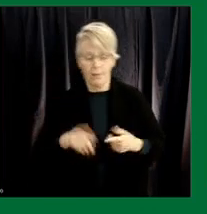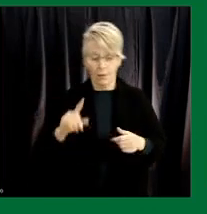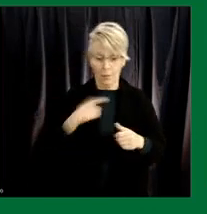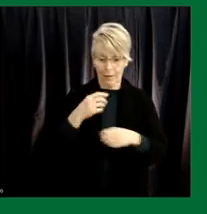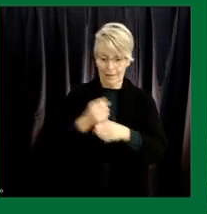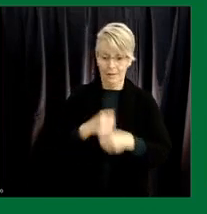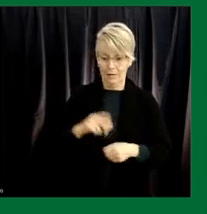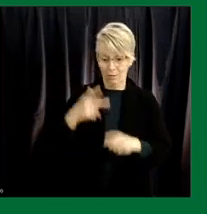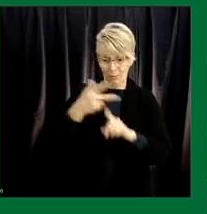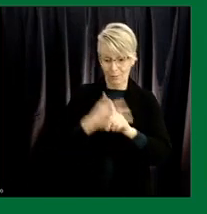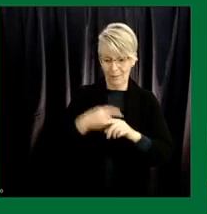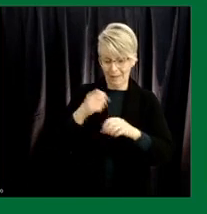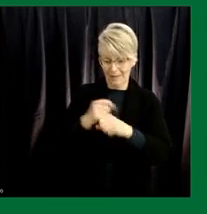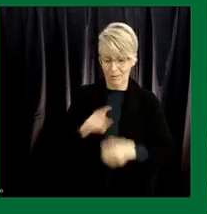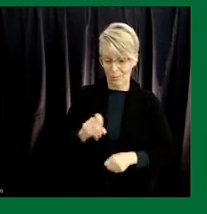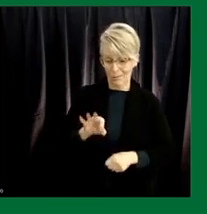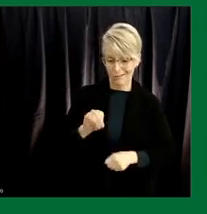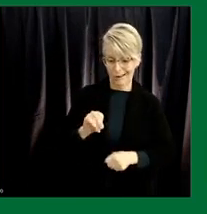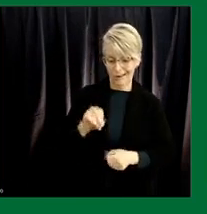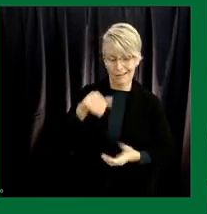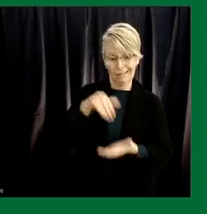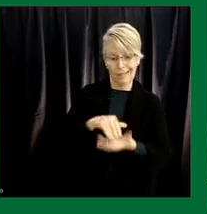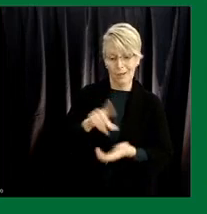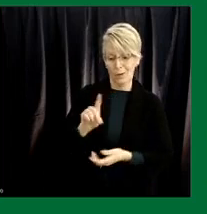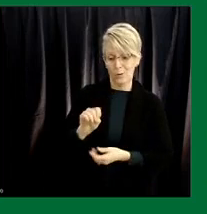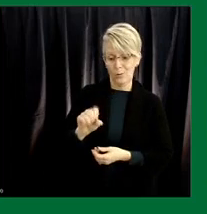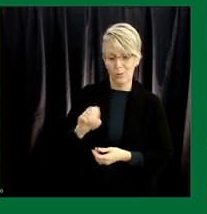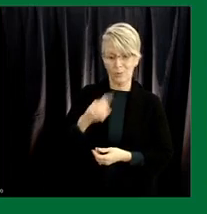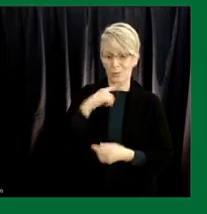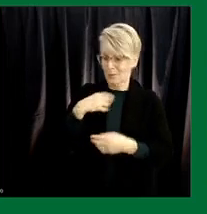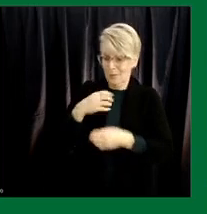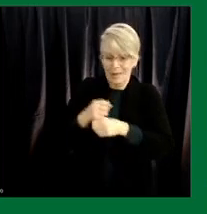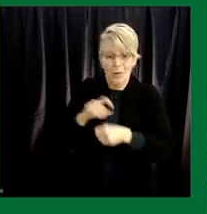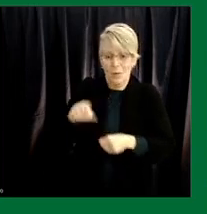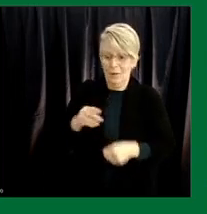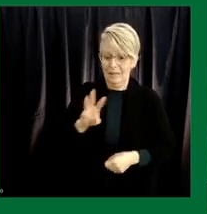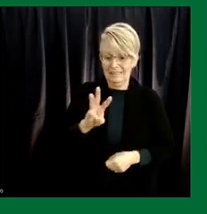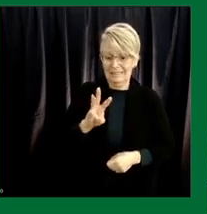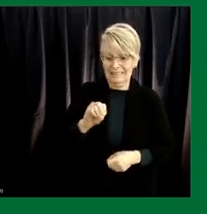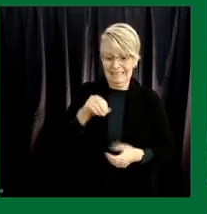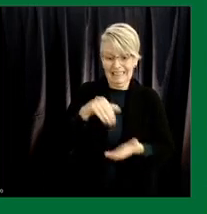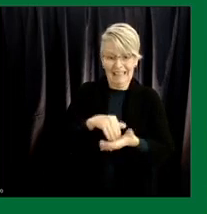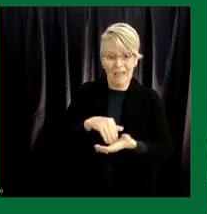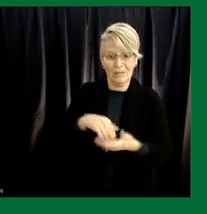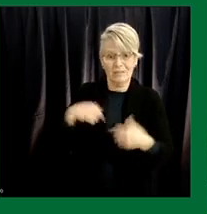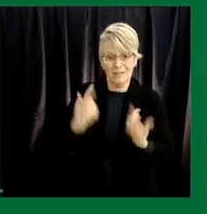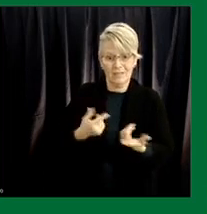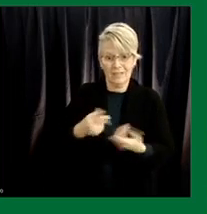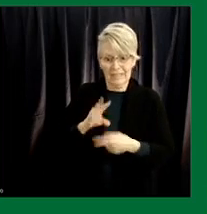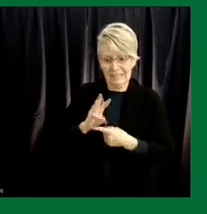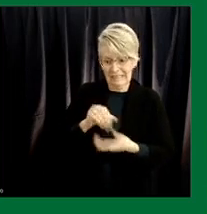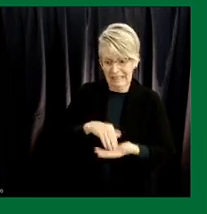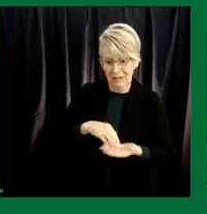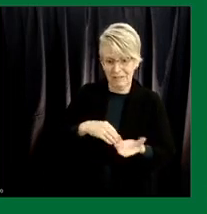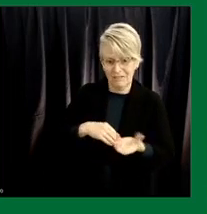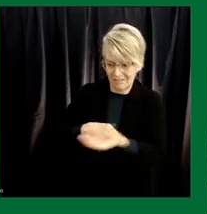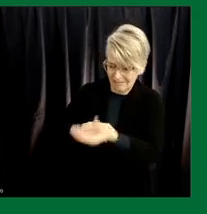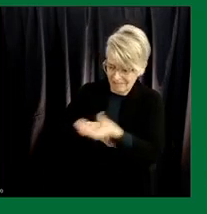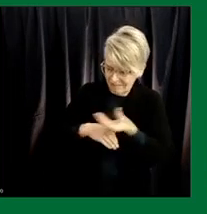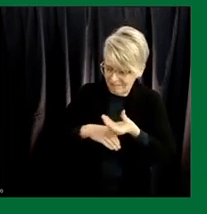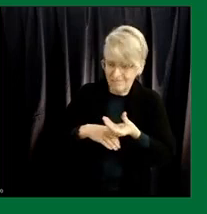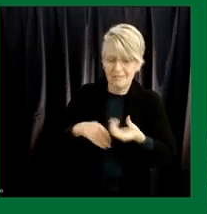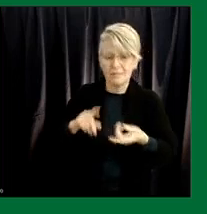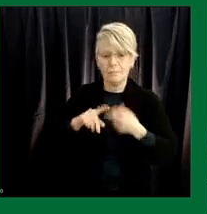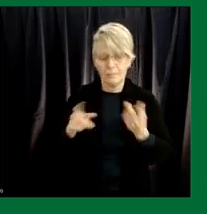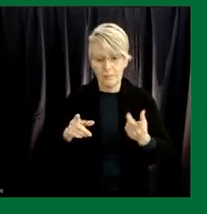quarter 190 000 of those doses we've only received about 60 000 of those thus far fortunate due to the the great